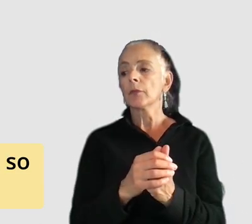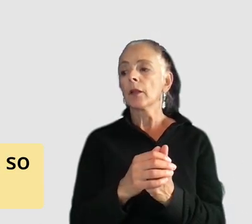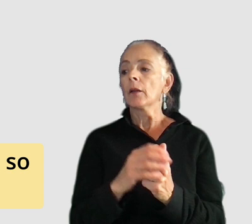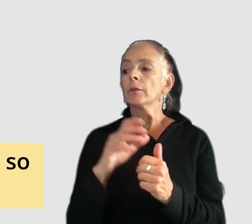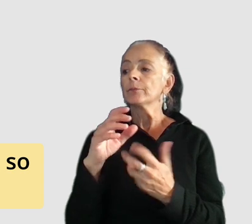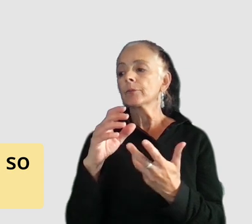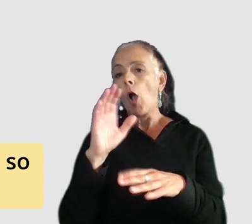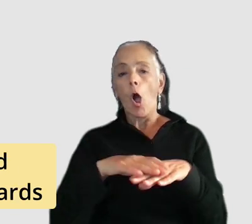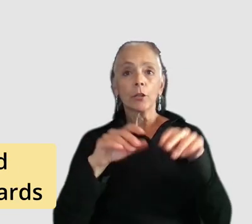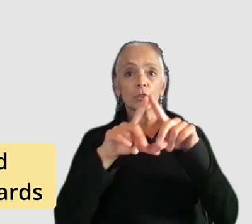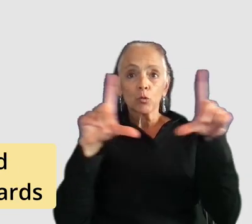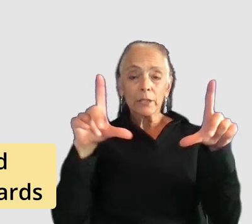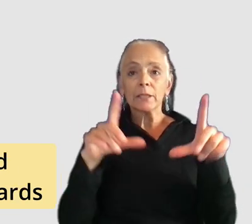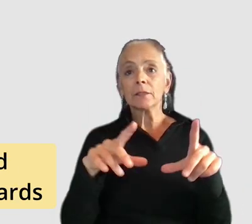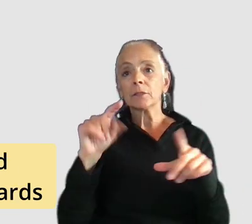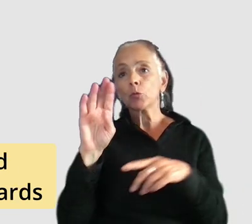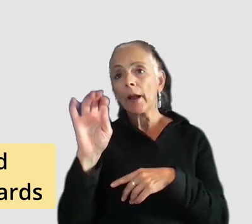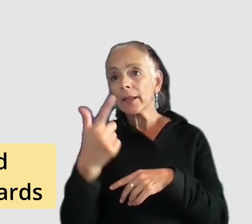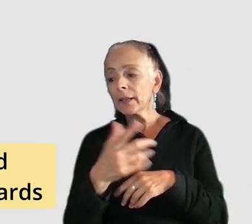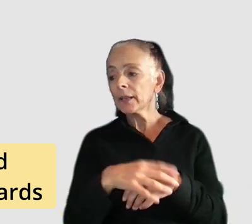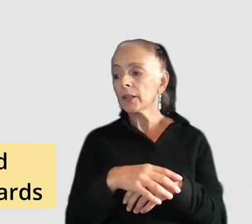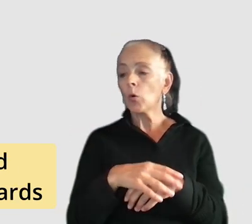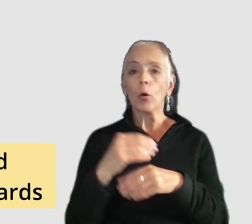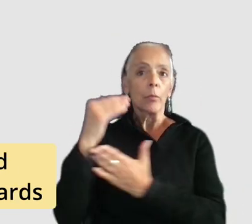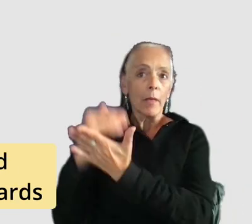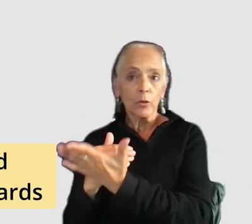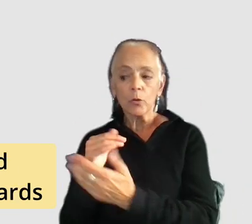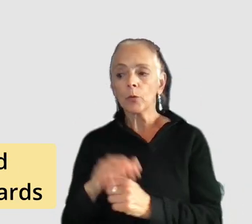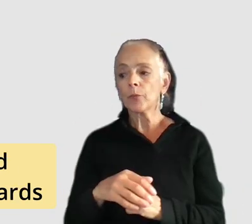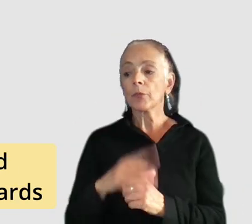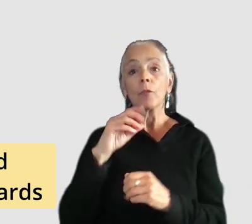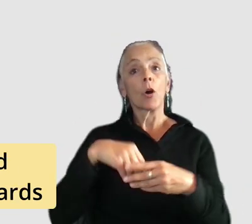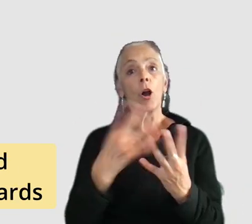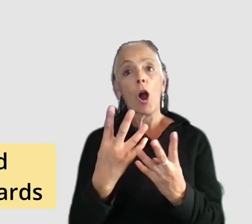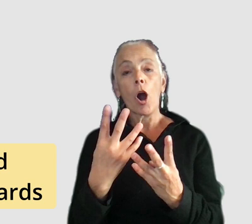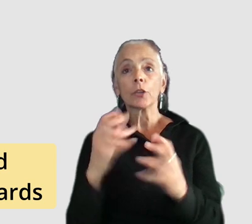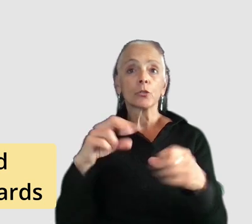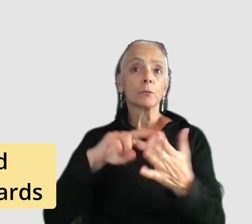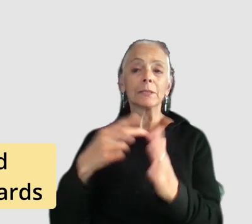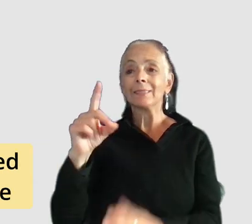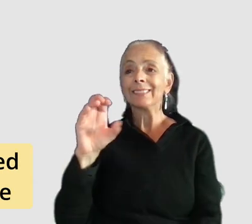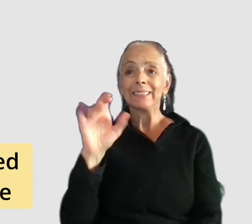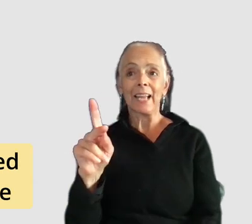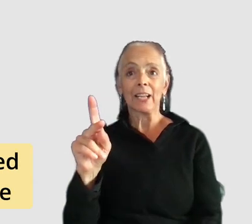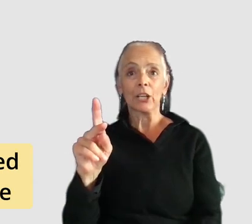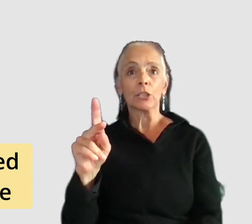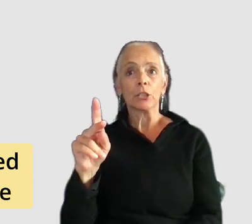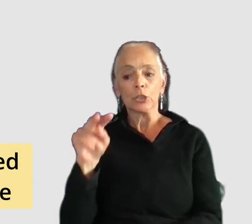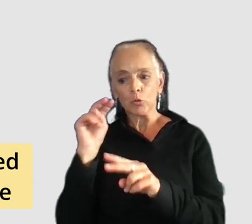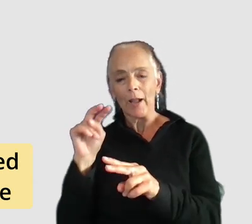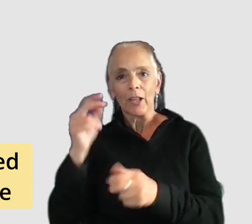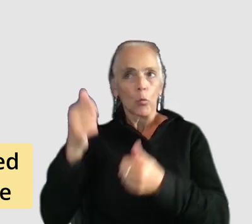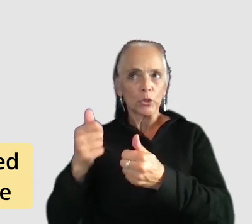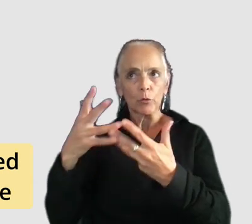tracking or a log that they can refer to in the menu in the case of card games this could mean deck tracking so what cards have we played which